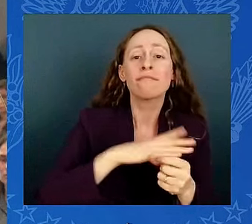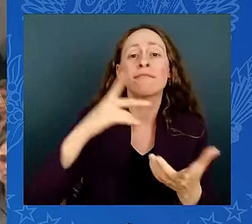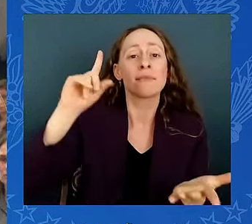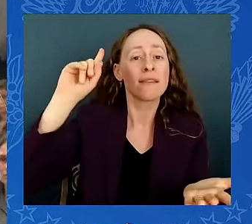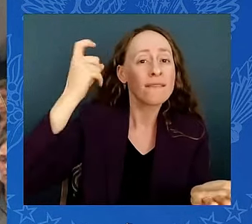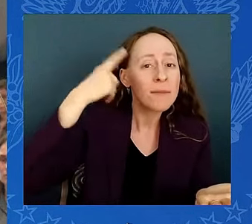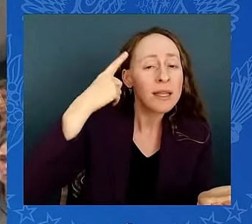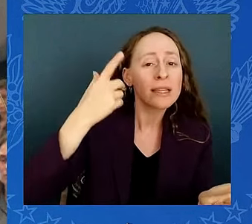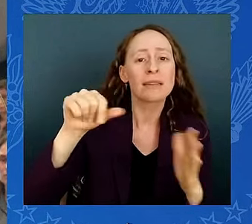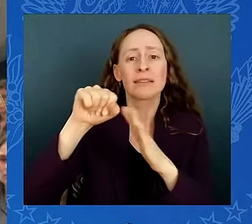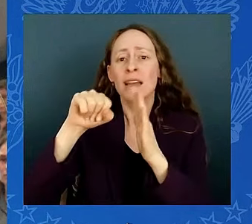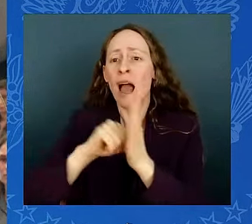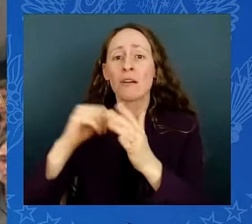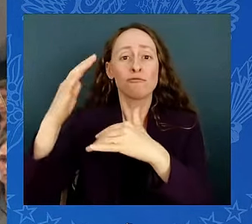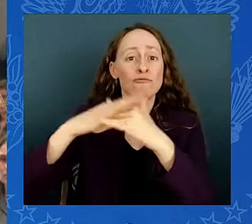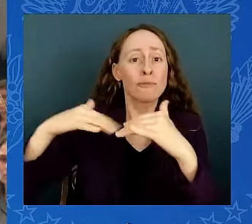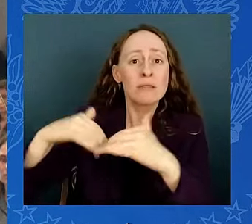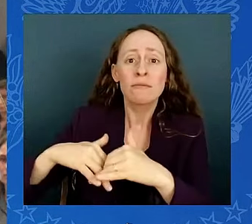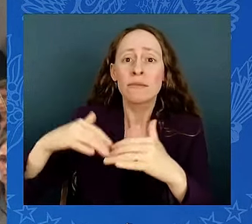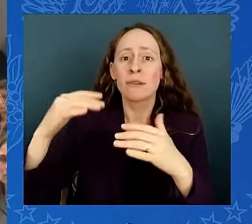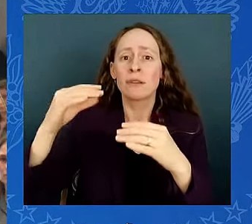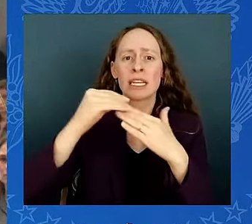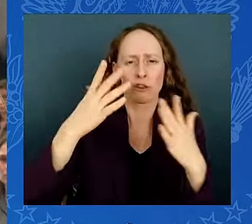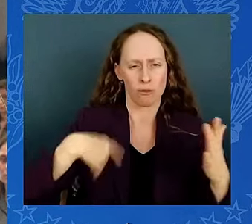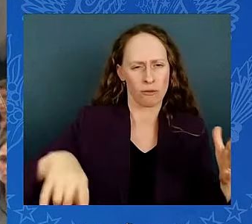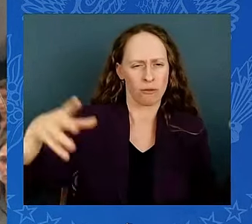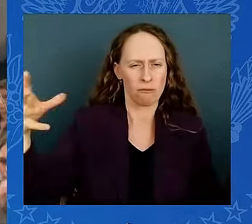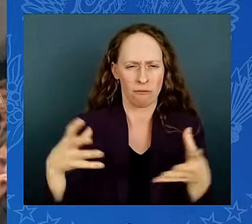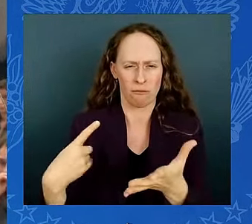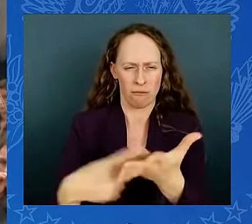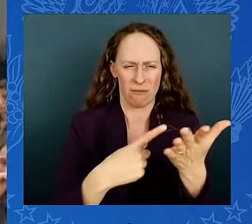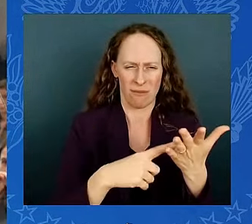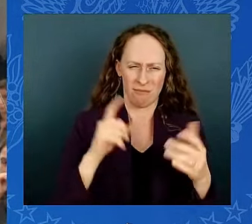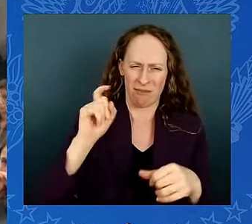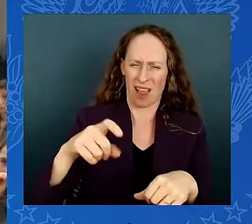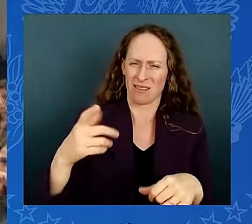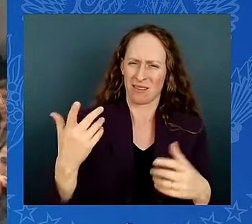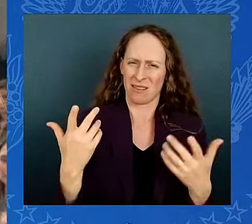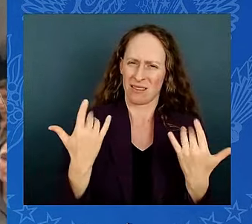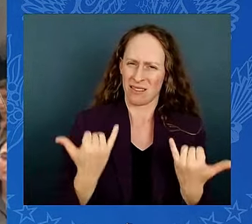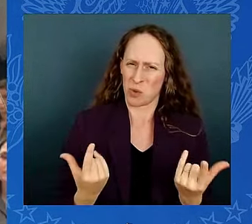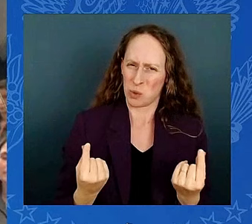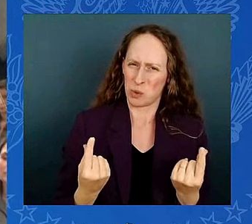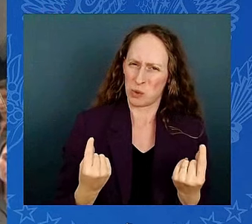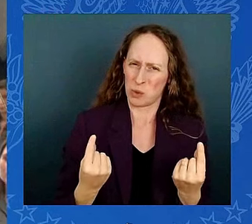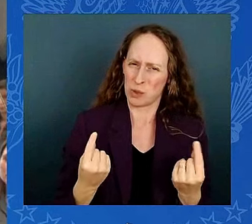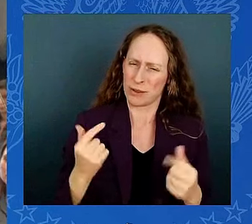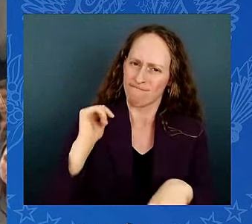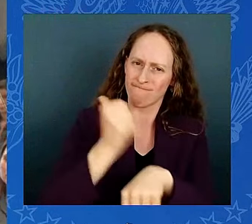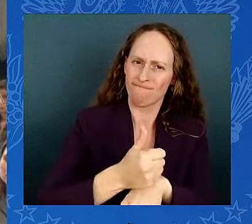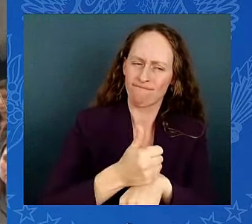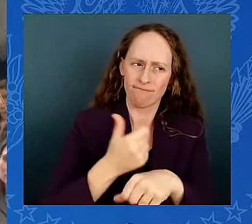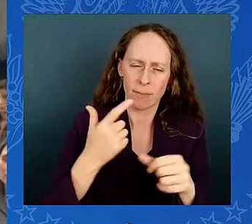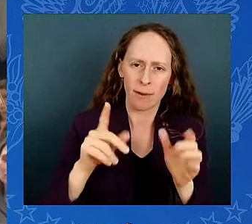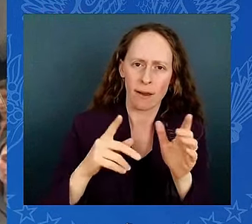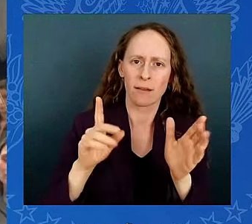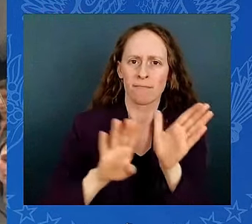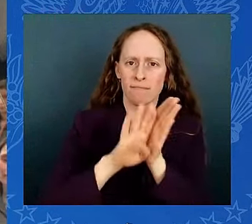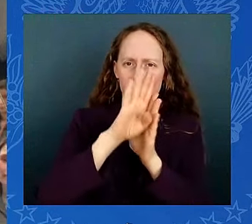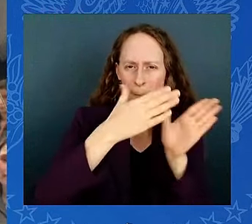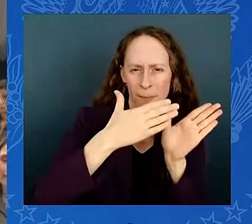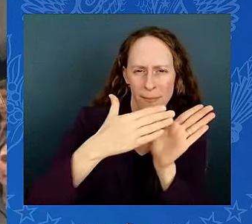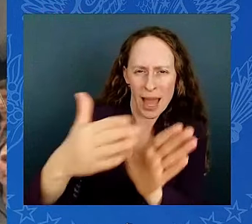solitary day. You know, along with these actions, another reason why we're here today is to get the word out.